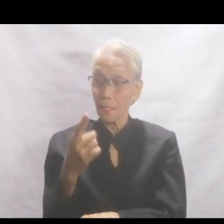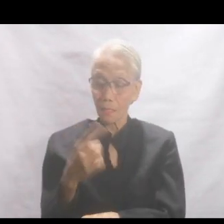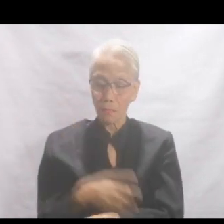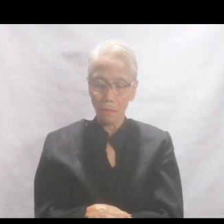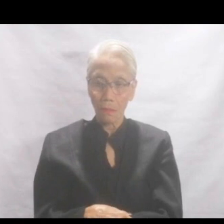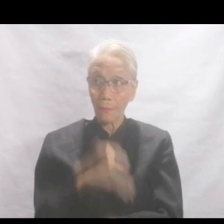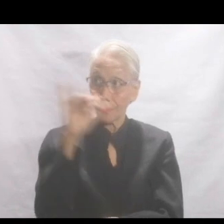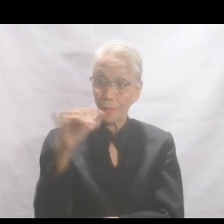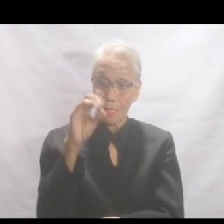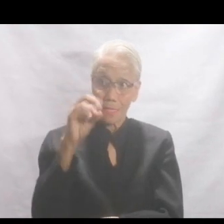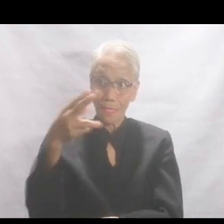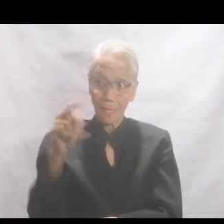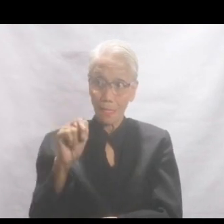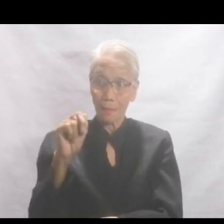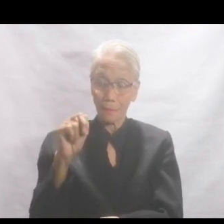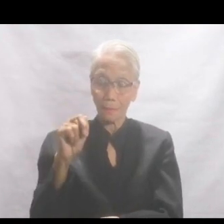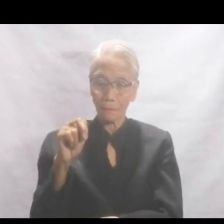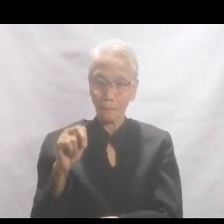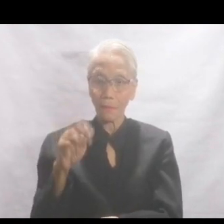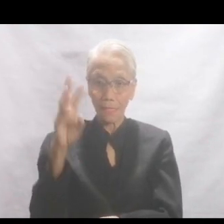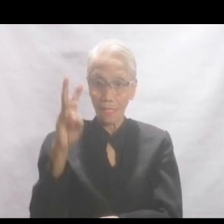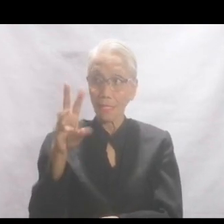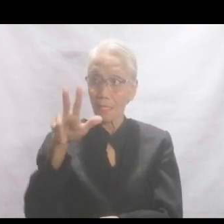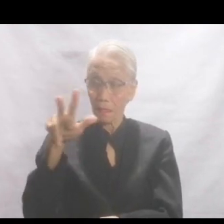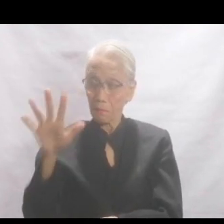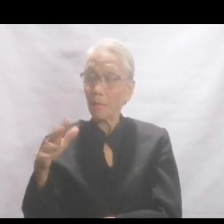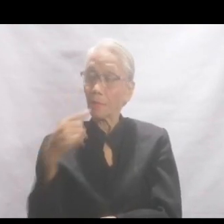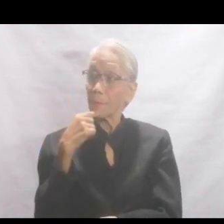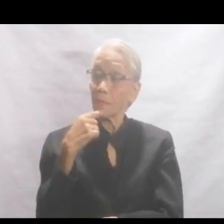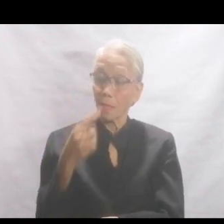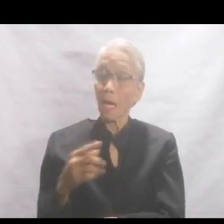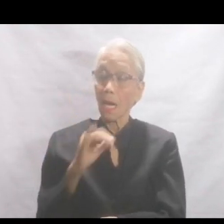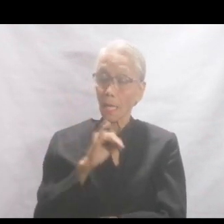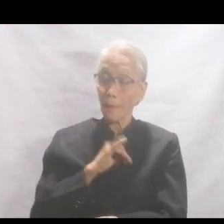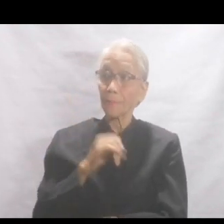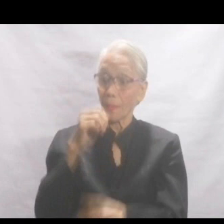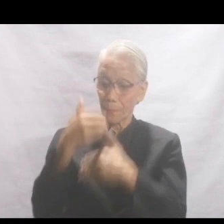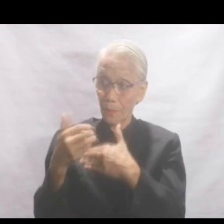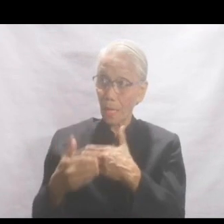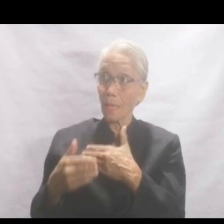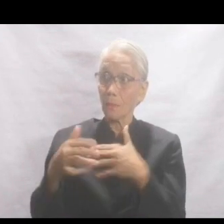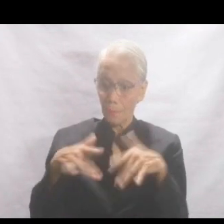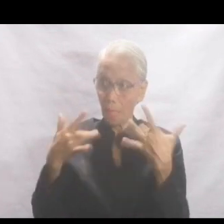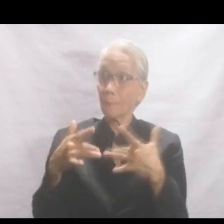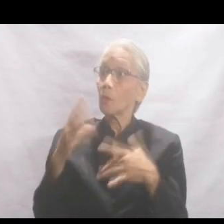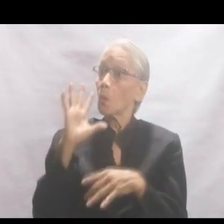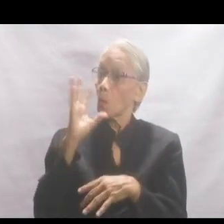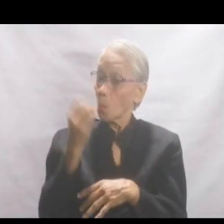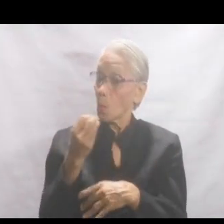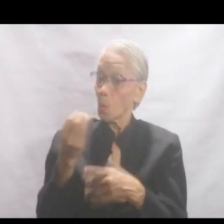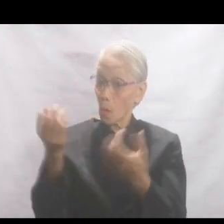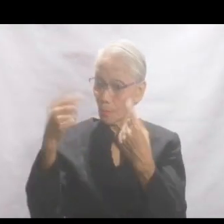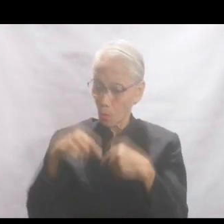verse na ito sa John 6.35 I am the bread of life. Whoever comes to me